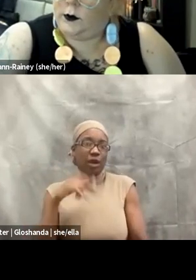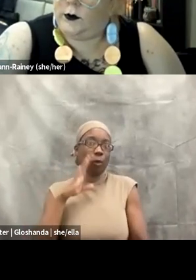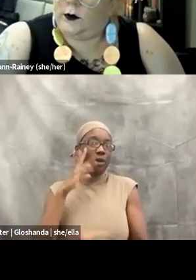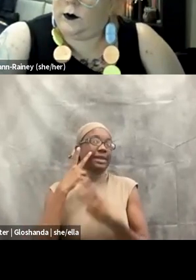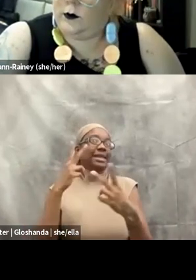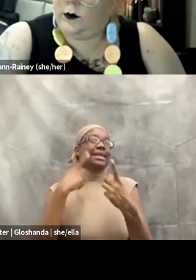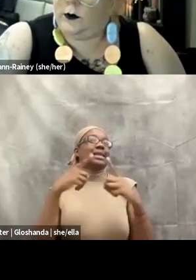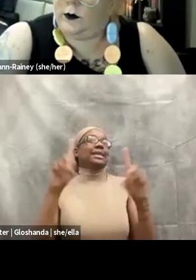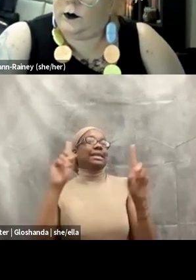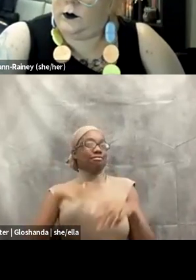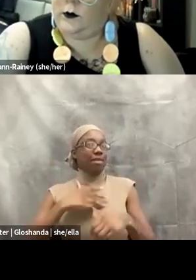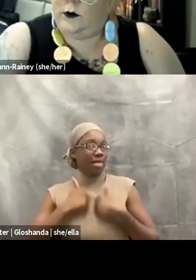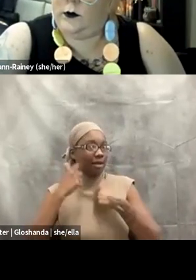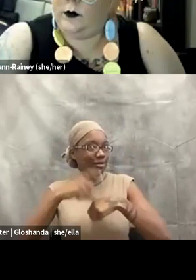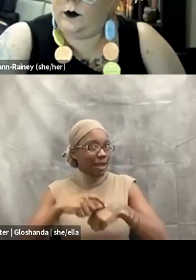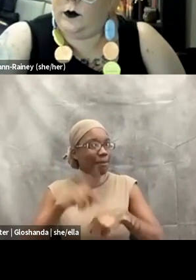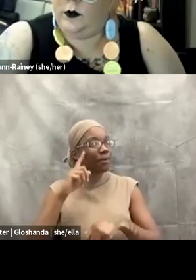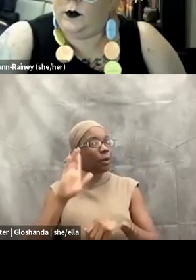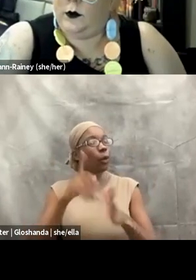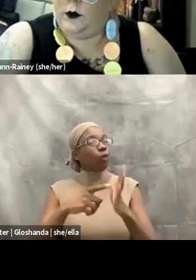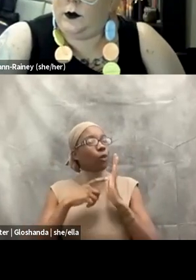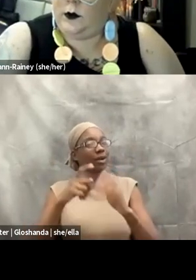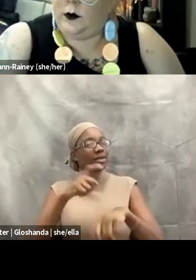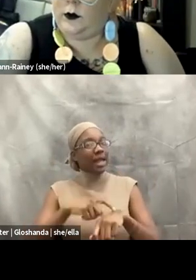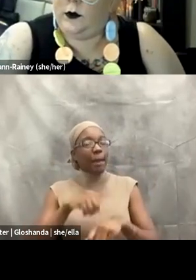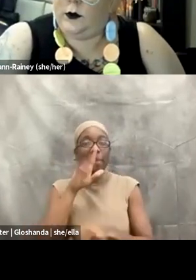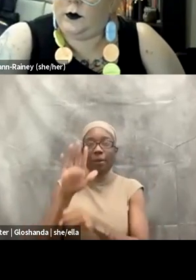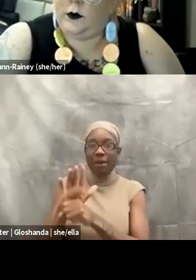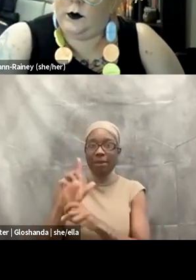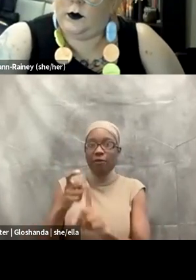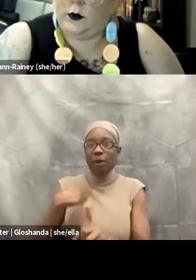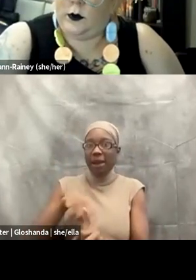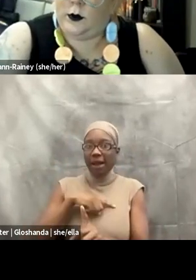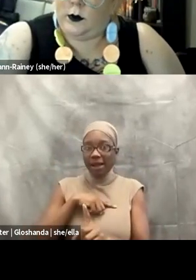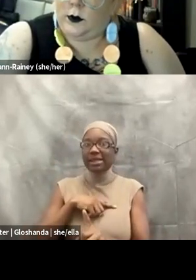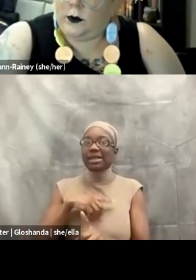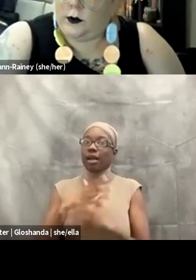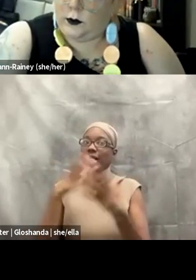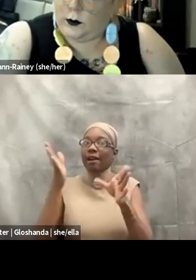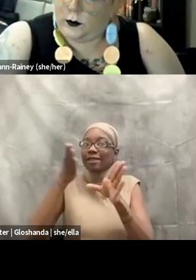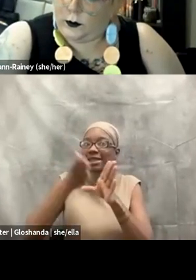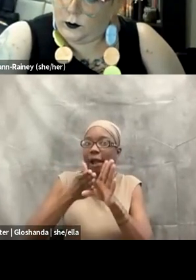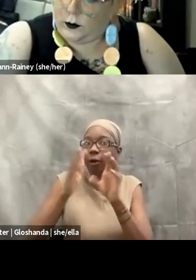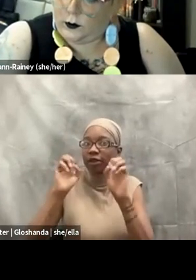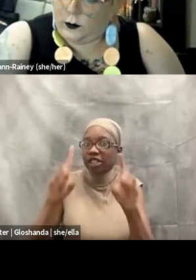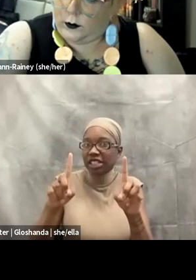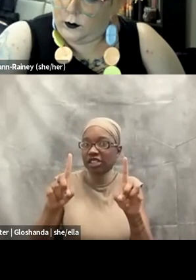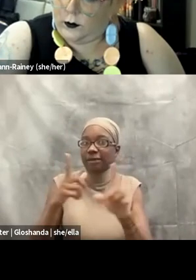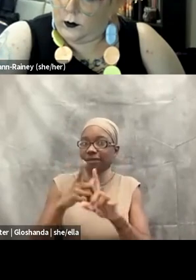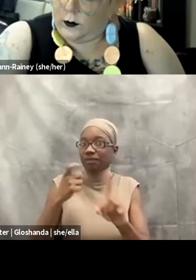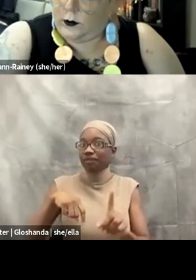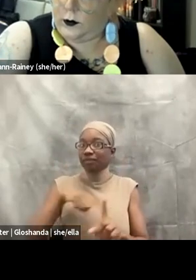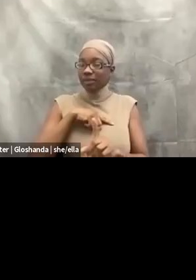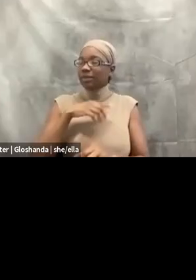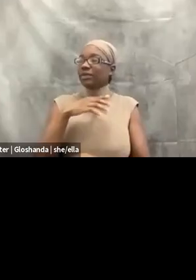some time and commitment from, from us, um, is going to take a lot of psychoeducation and, um,